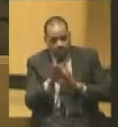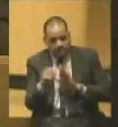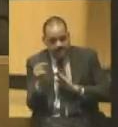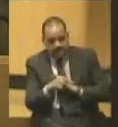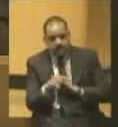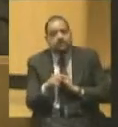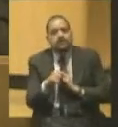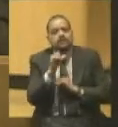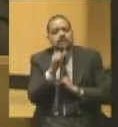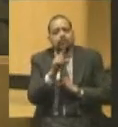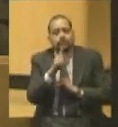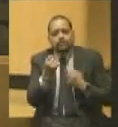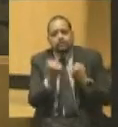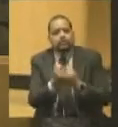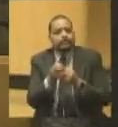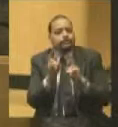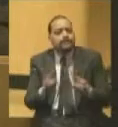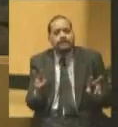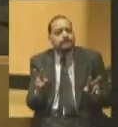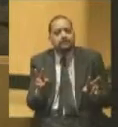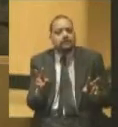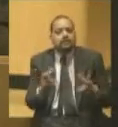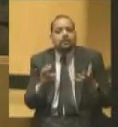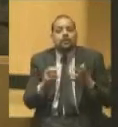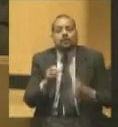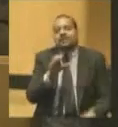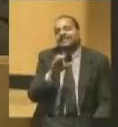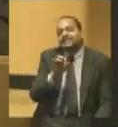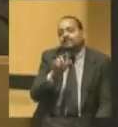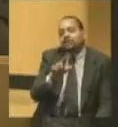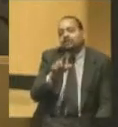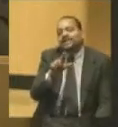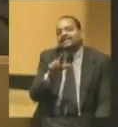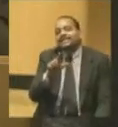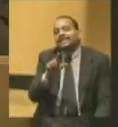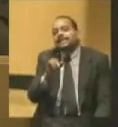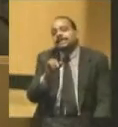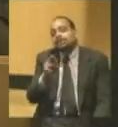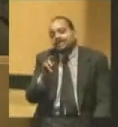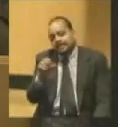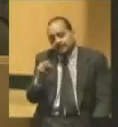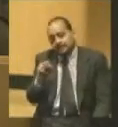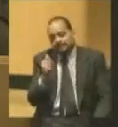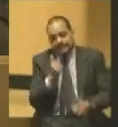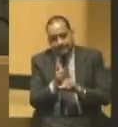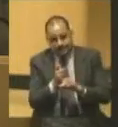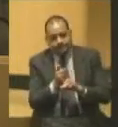peace candidate, he was a civil liberties candidate. He was supposed to protest the